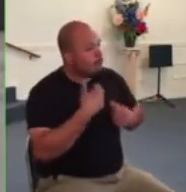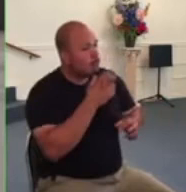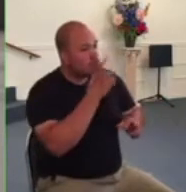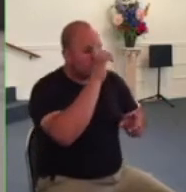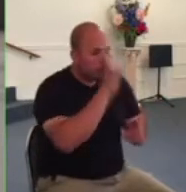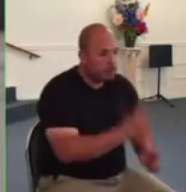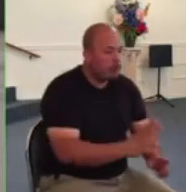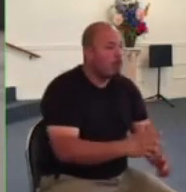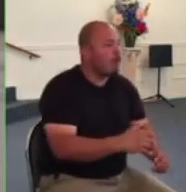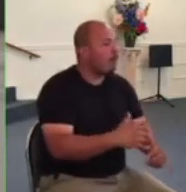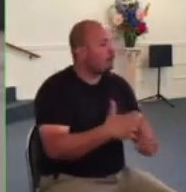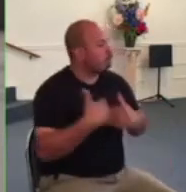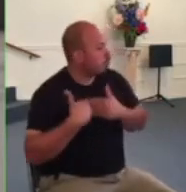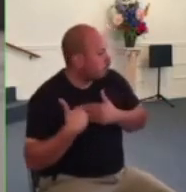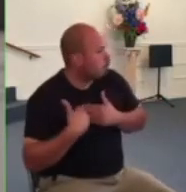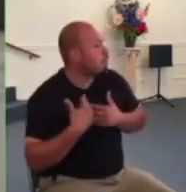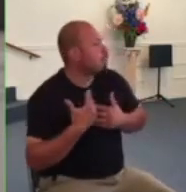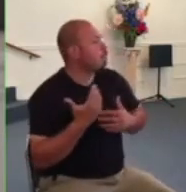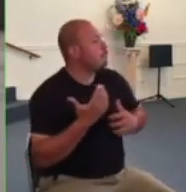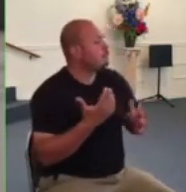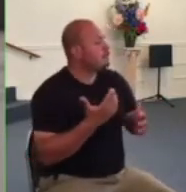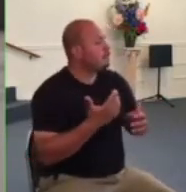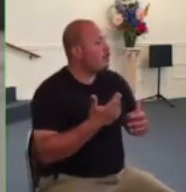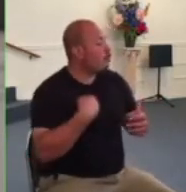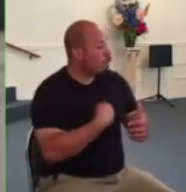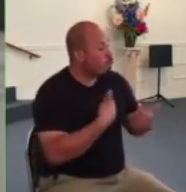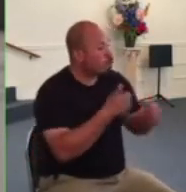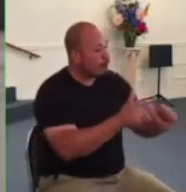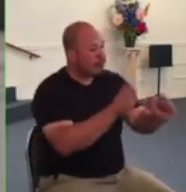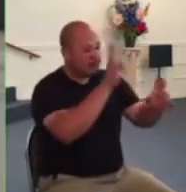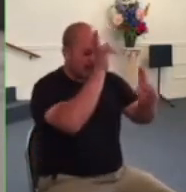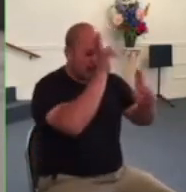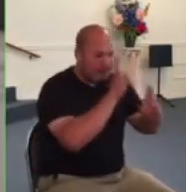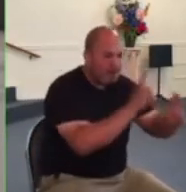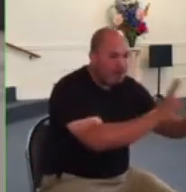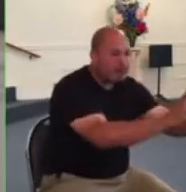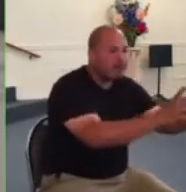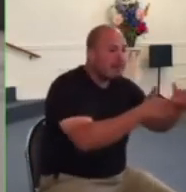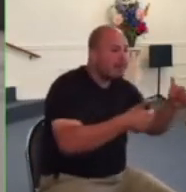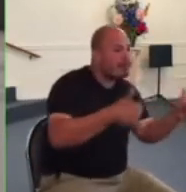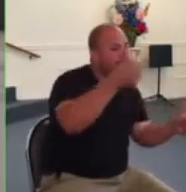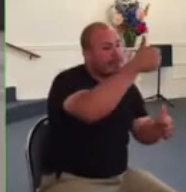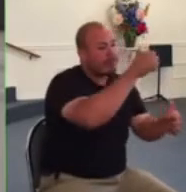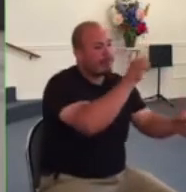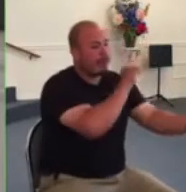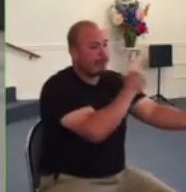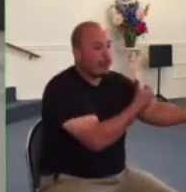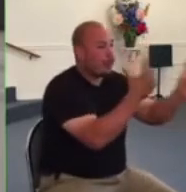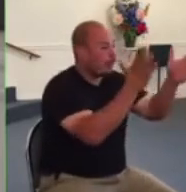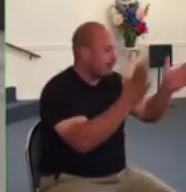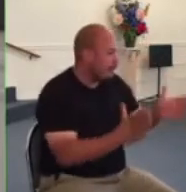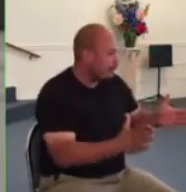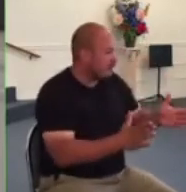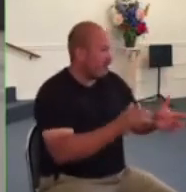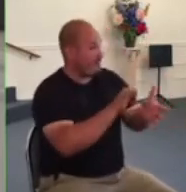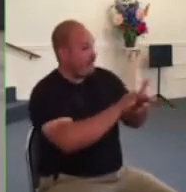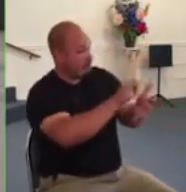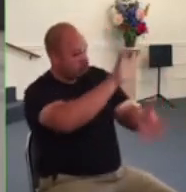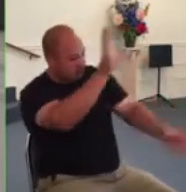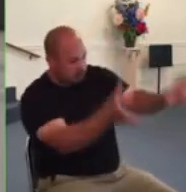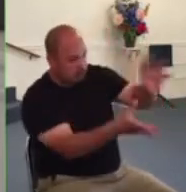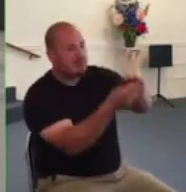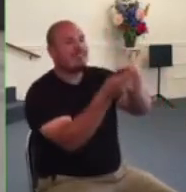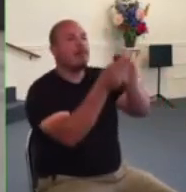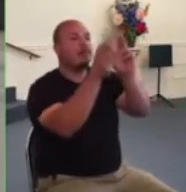trying to honor the authorities over us and that honorable behavior brings honor to our god in verse